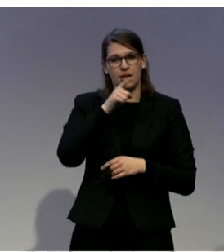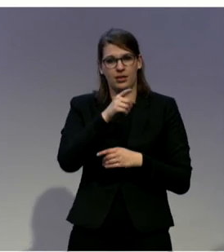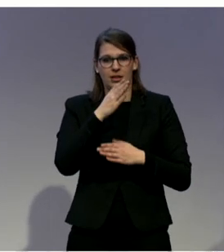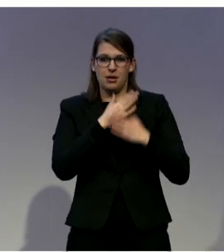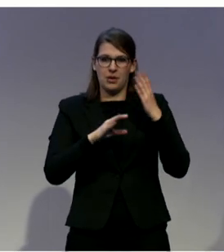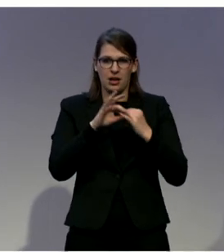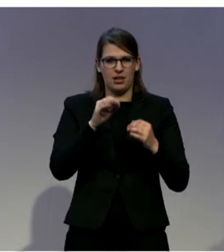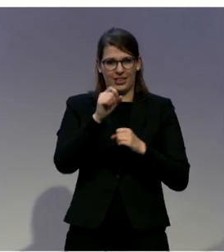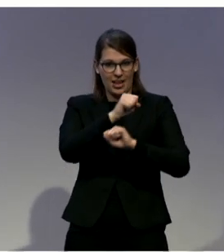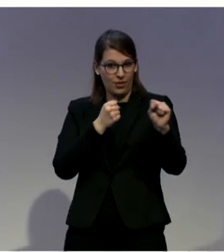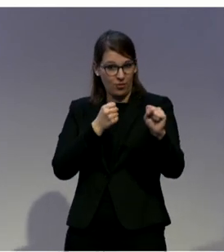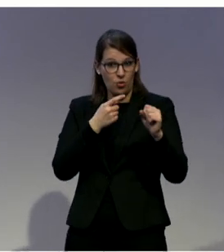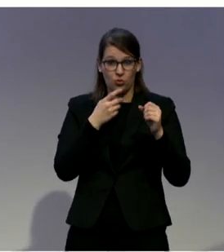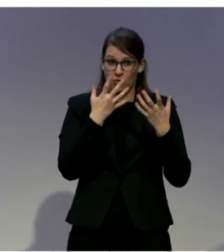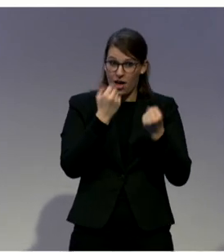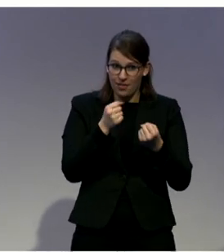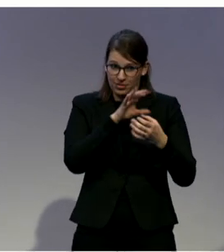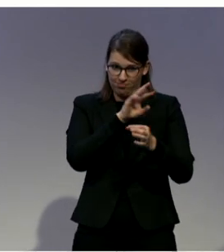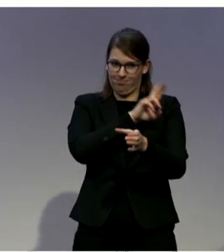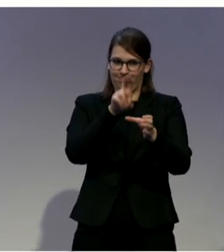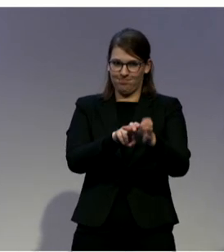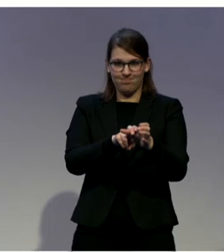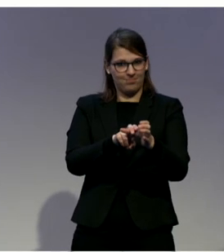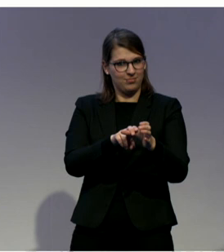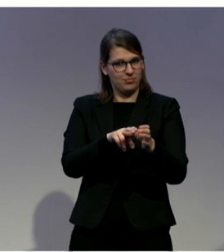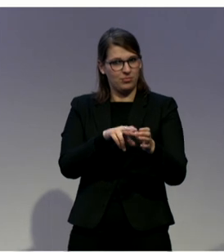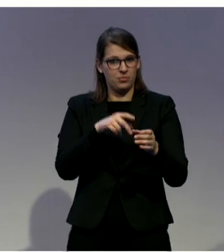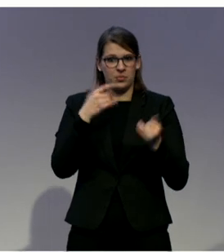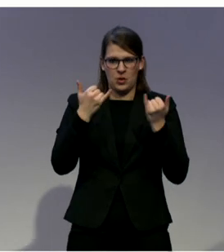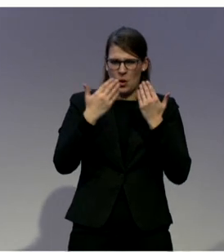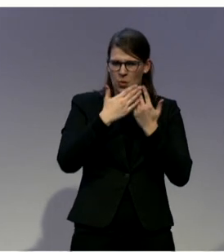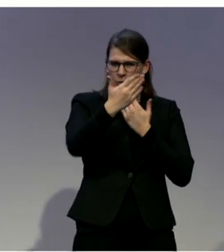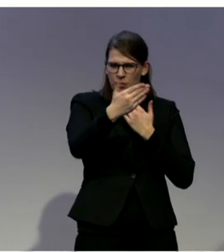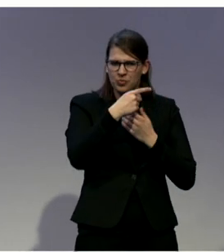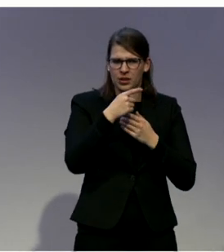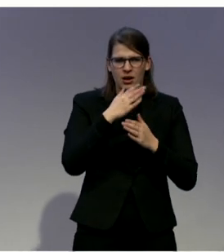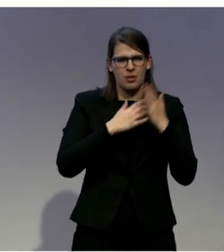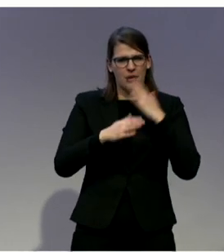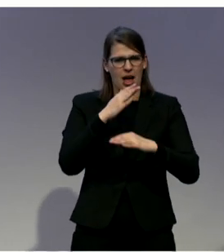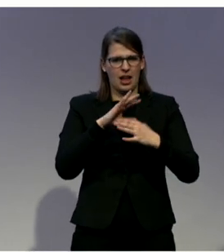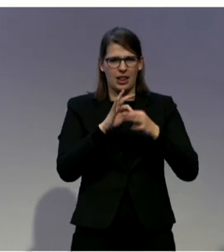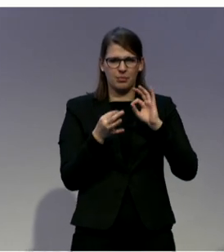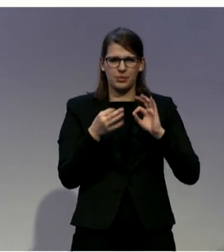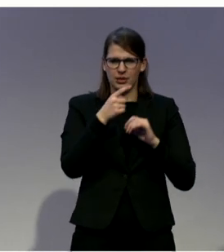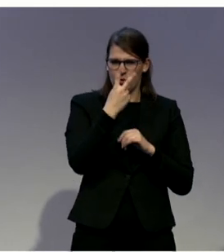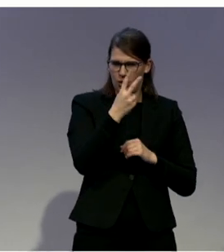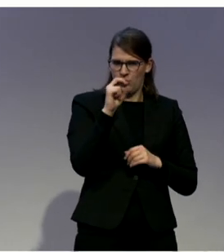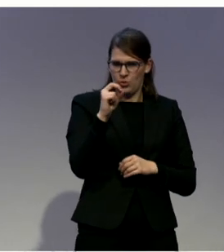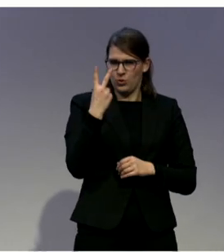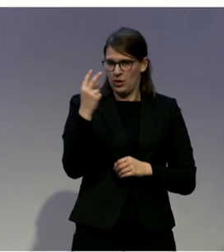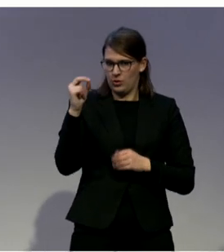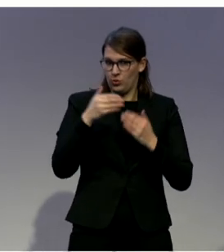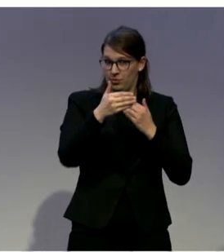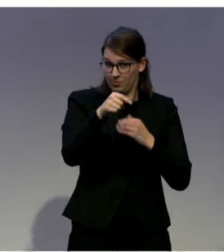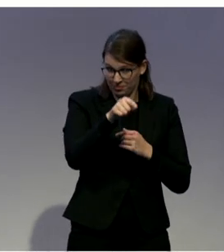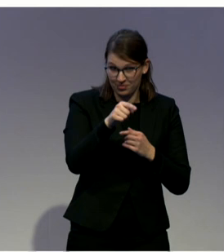Paralympics in 2020, Paratekwondo will be first presented. And our athletes will